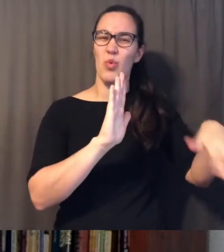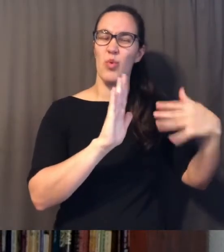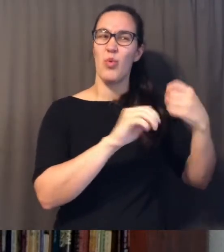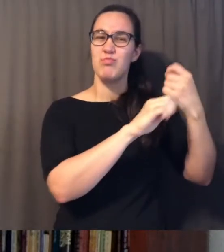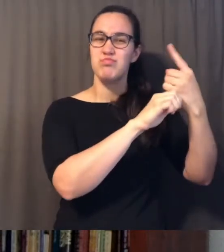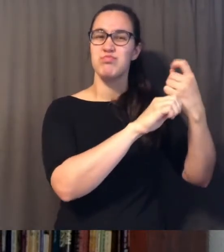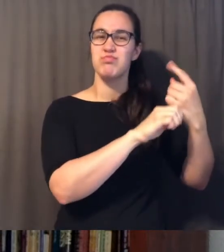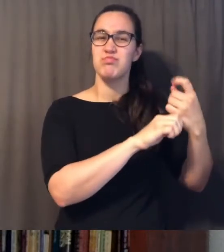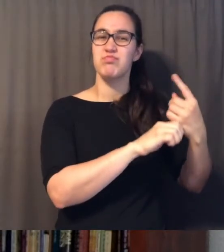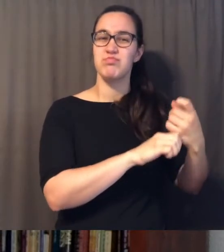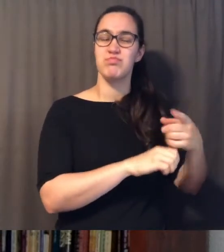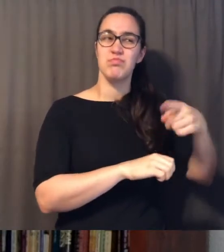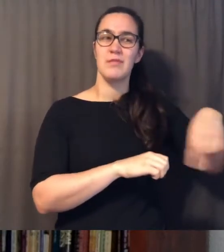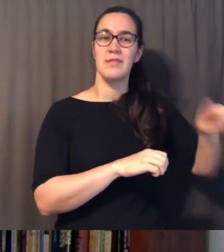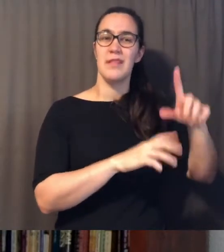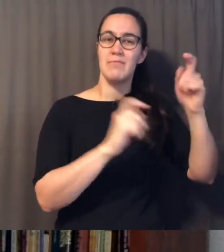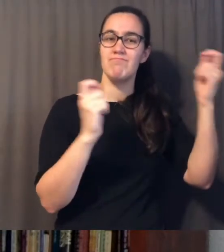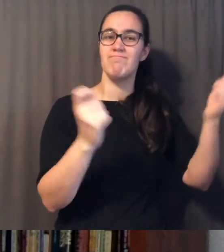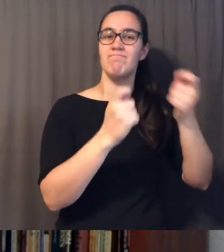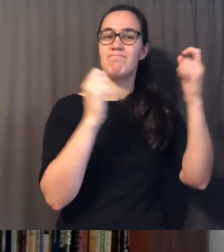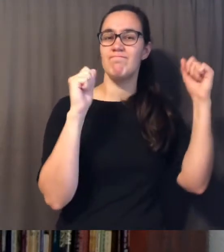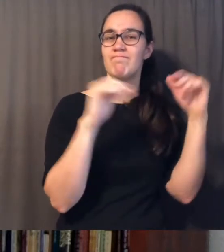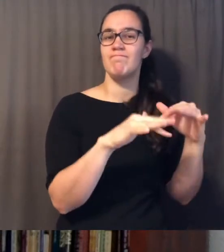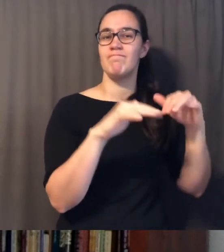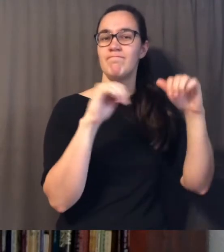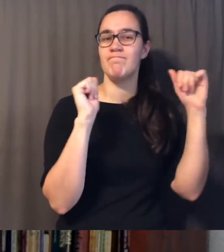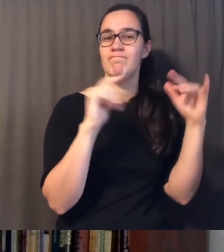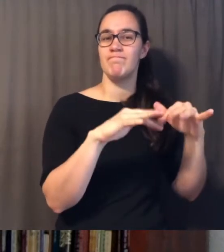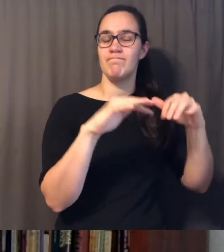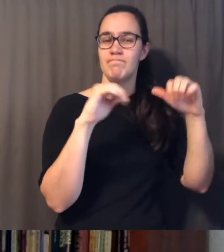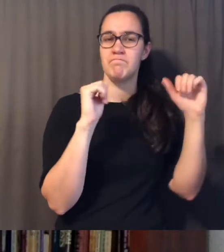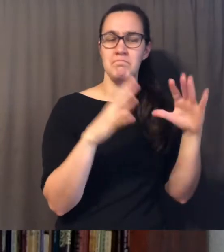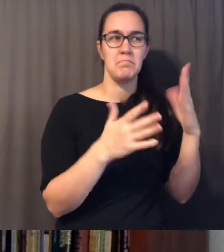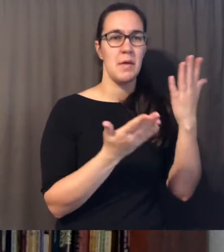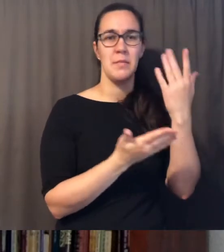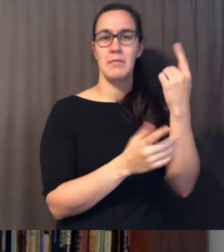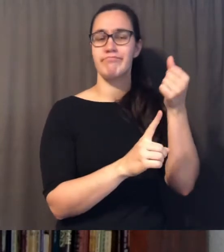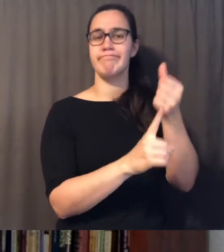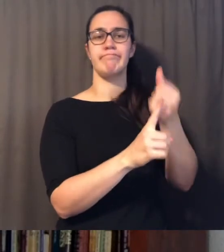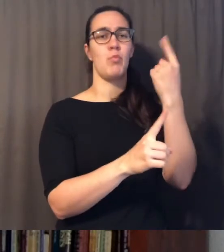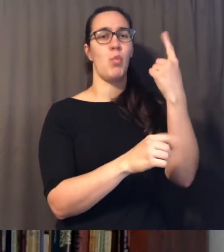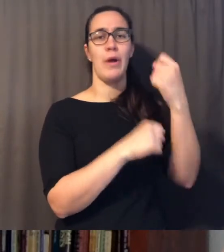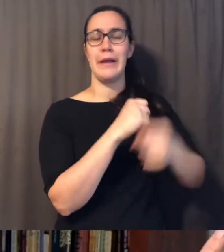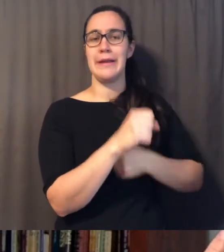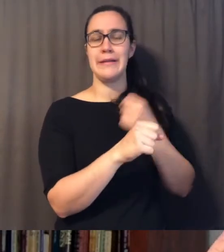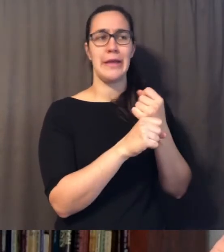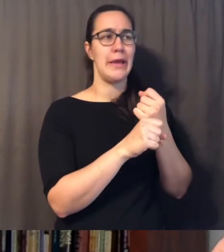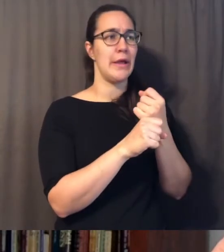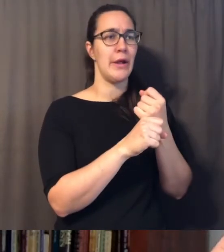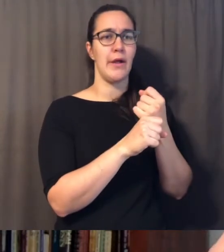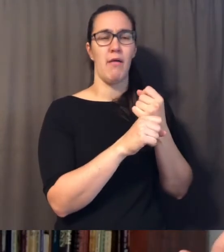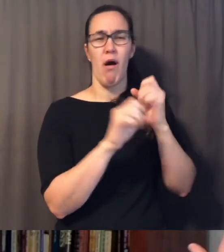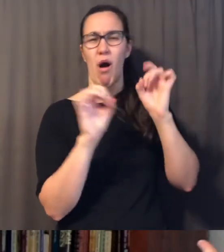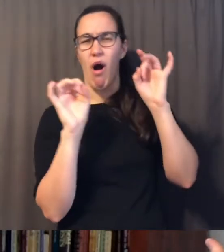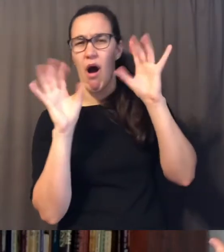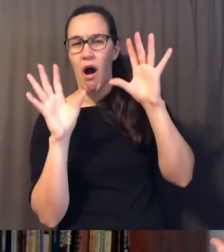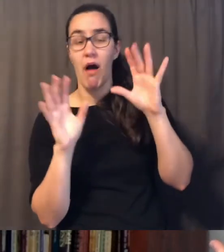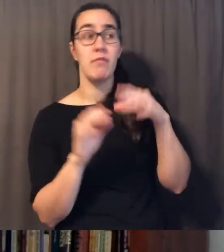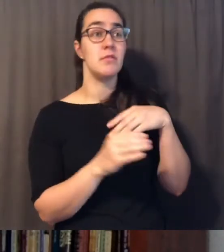that they came to celebrate passover there had to be years that were maybe just great off the chart years